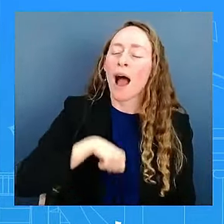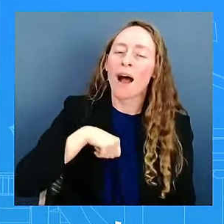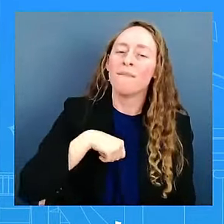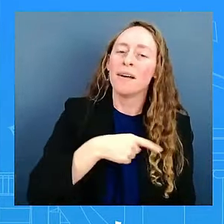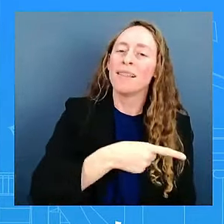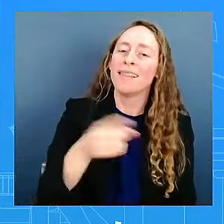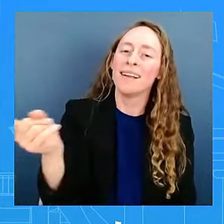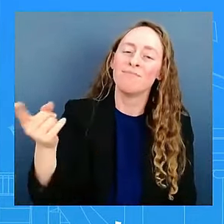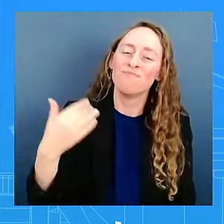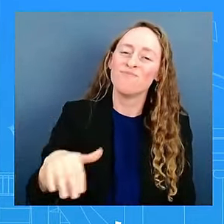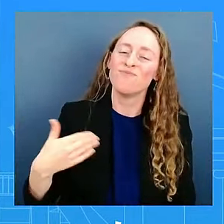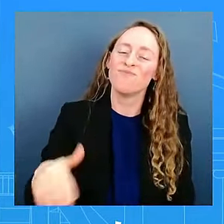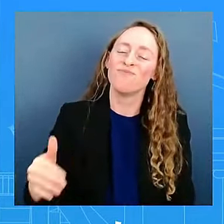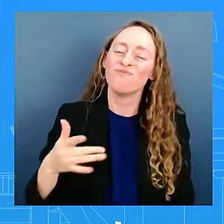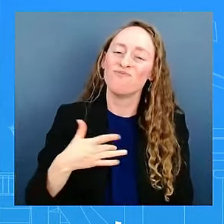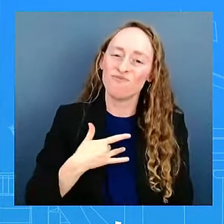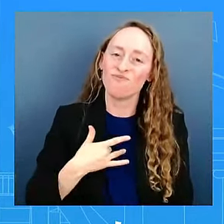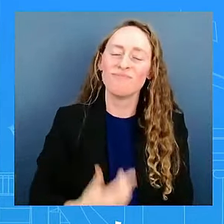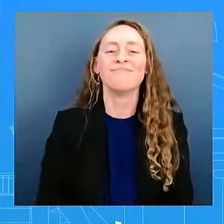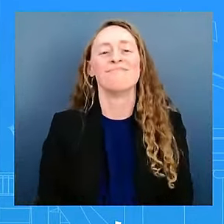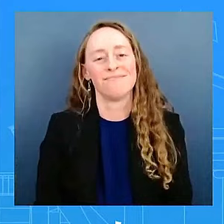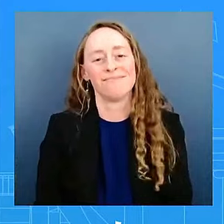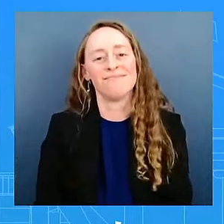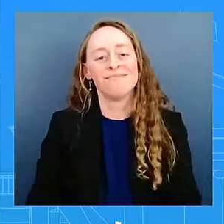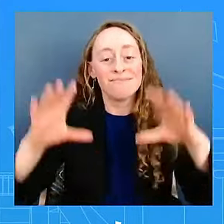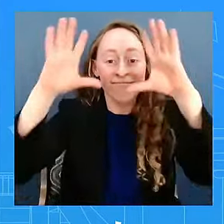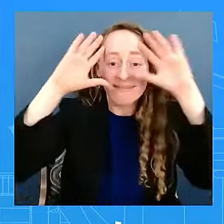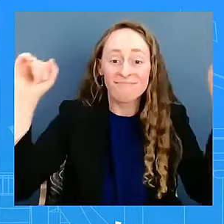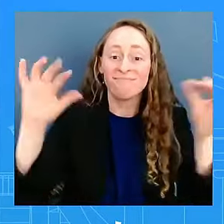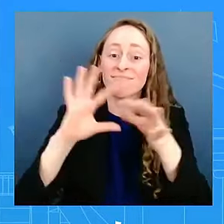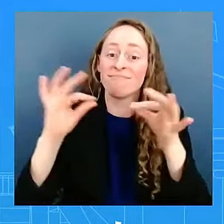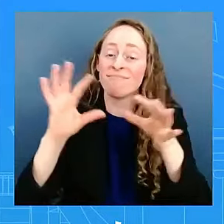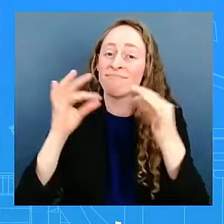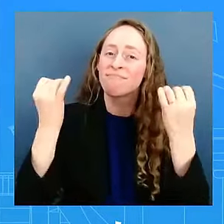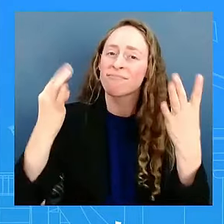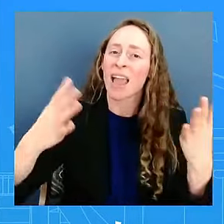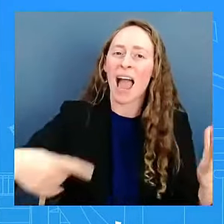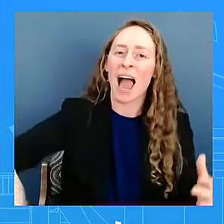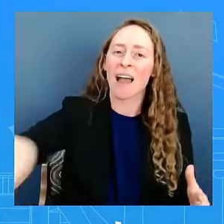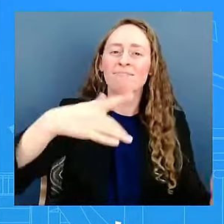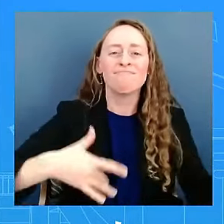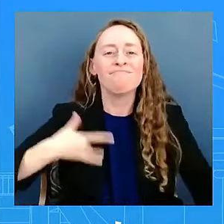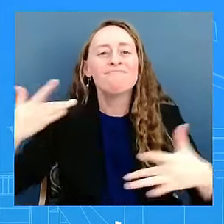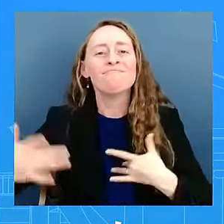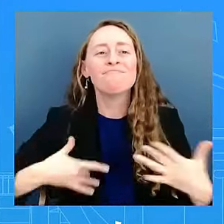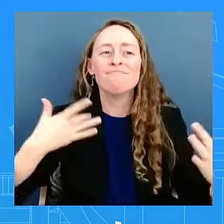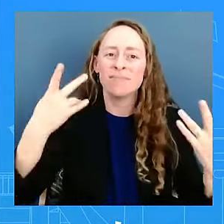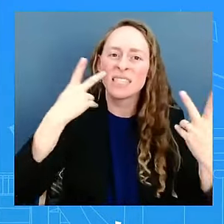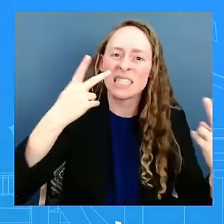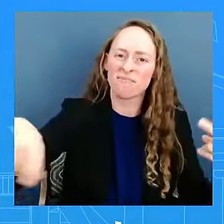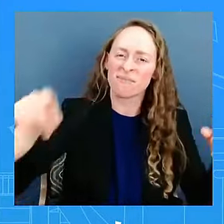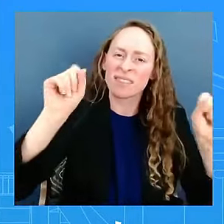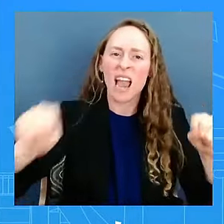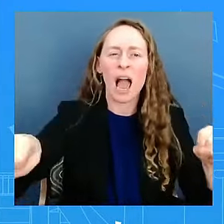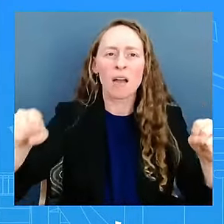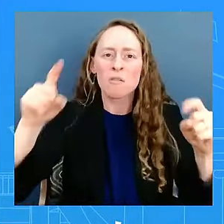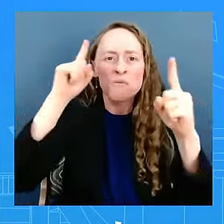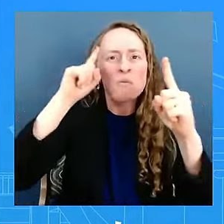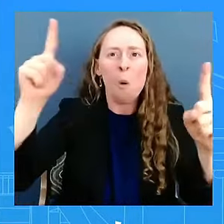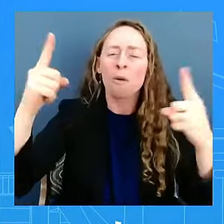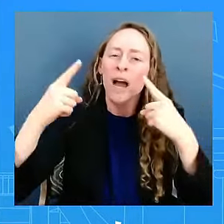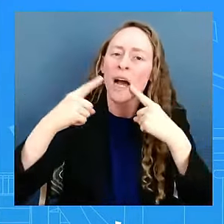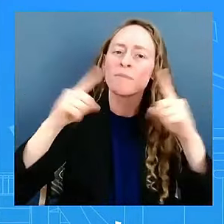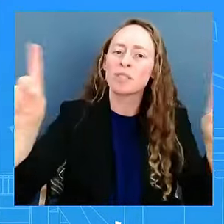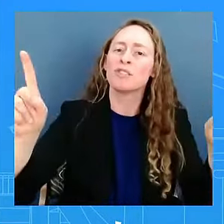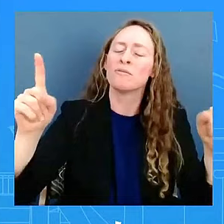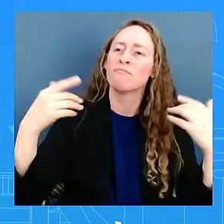reason so many of us believe we can do big things. And not to brag too much, but USA is